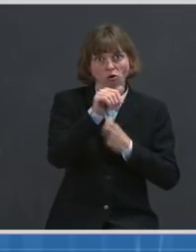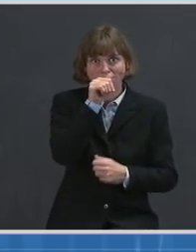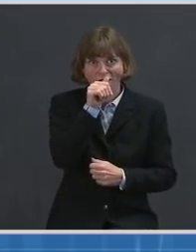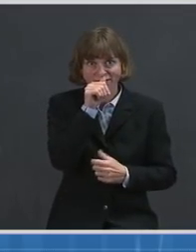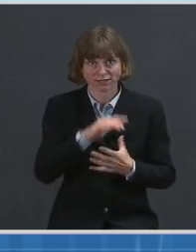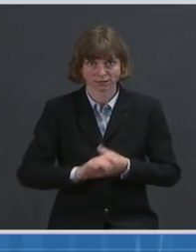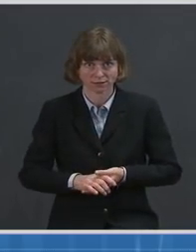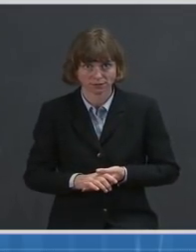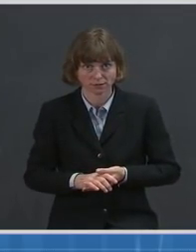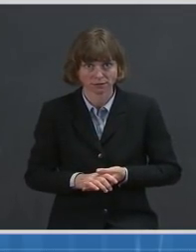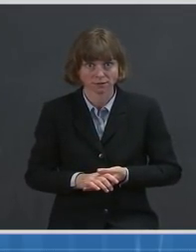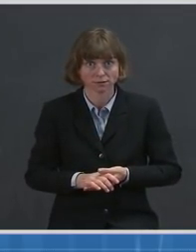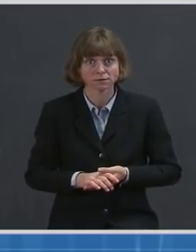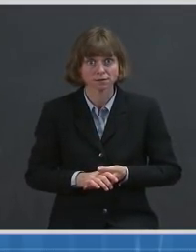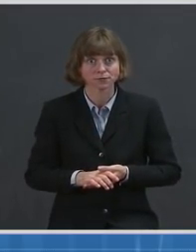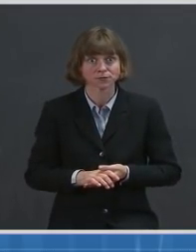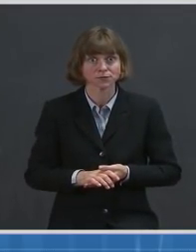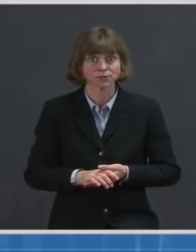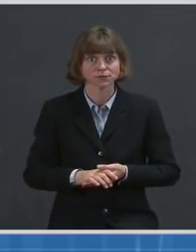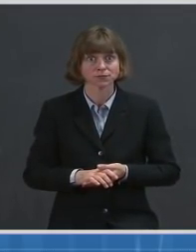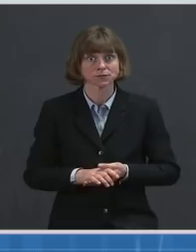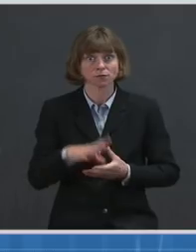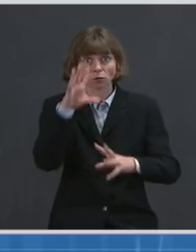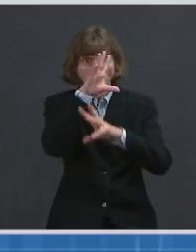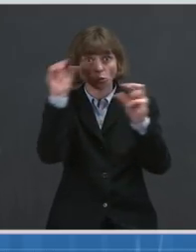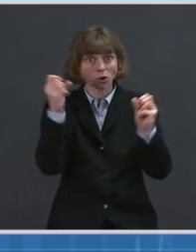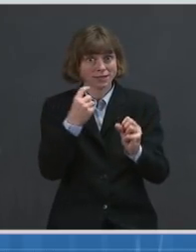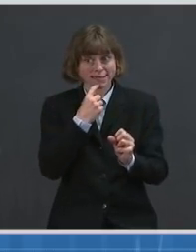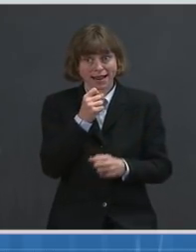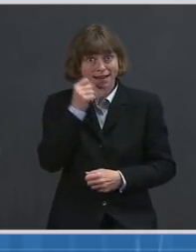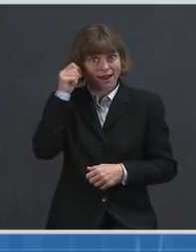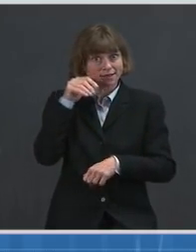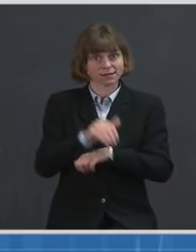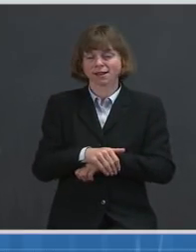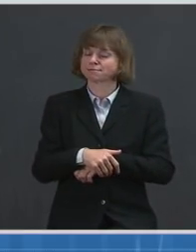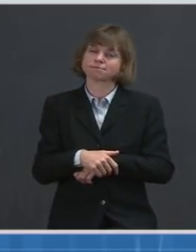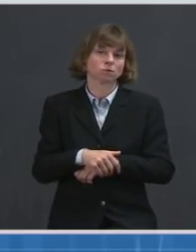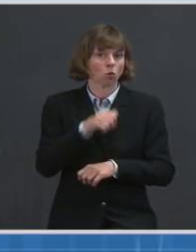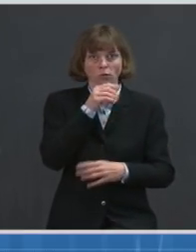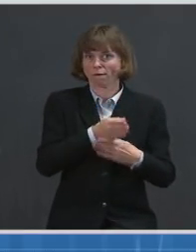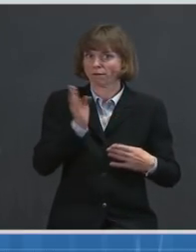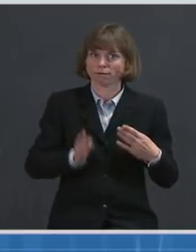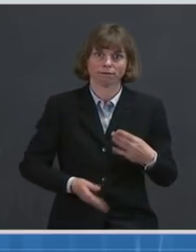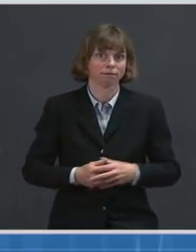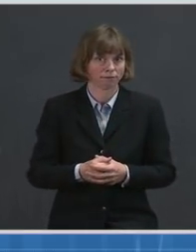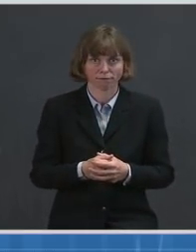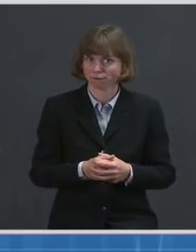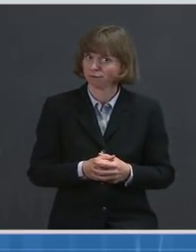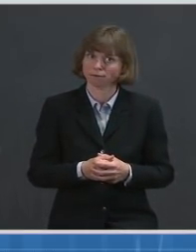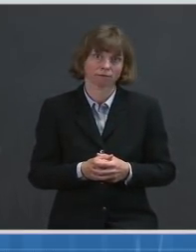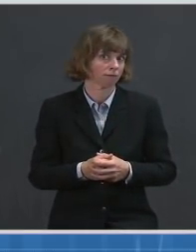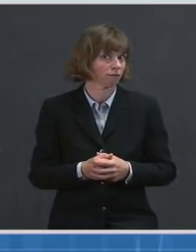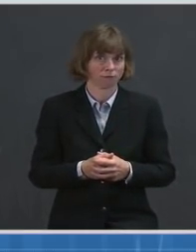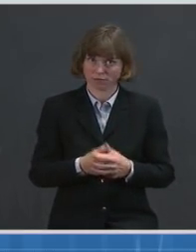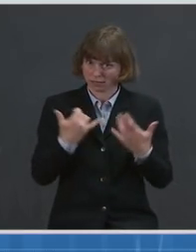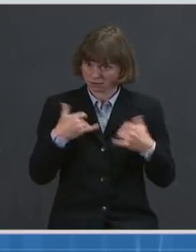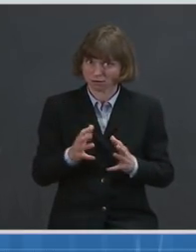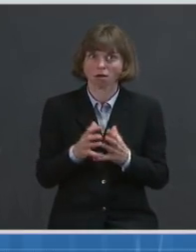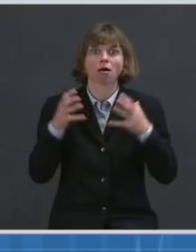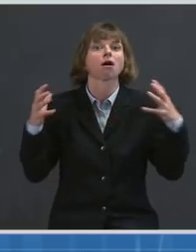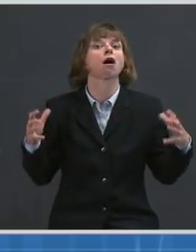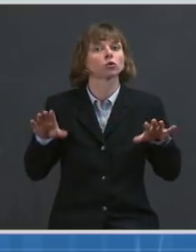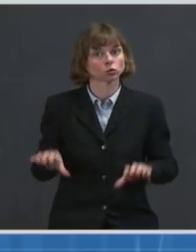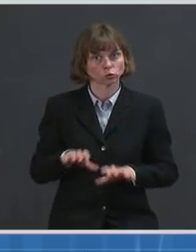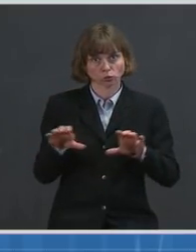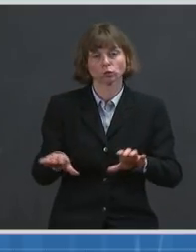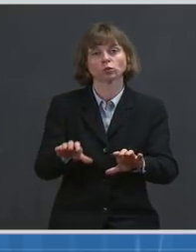As the President noted last night, this fight is far from over. We still have a lot of work to do. This is